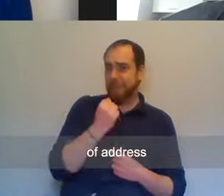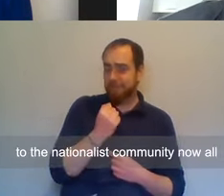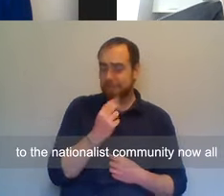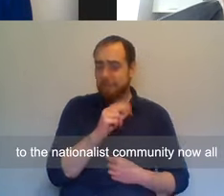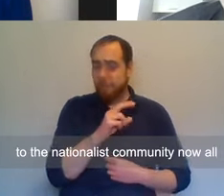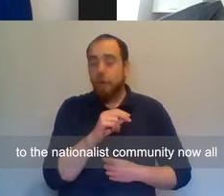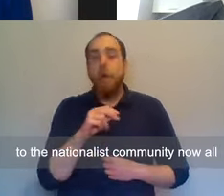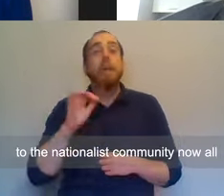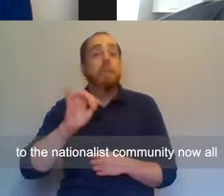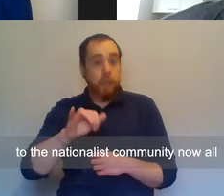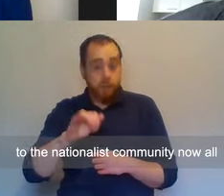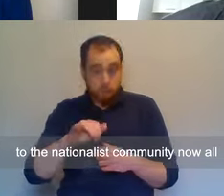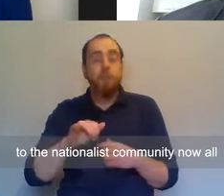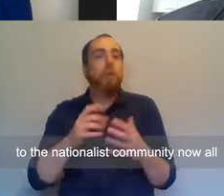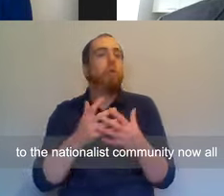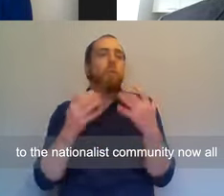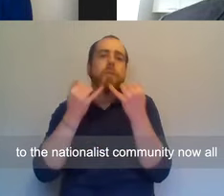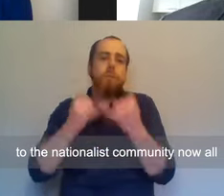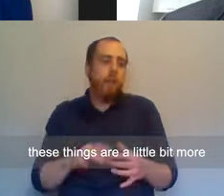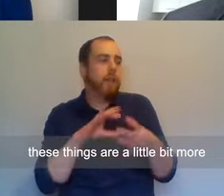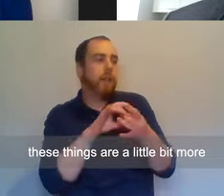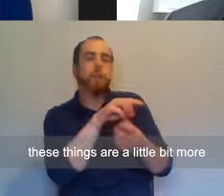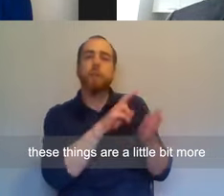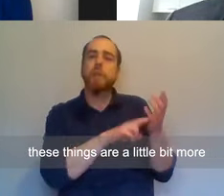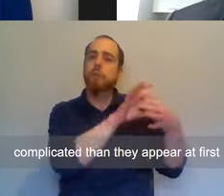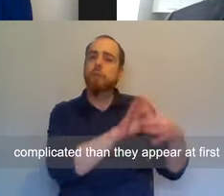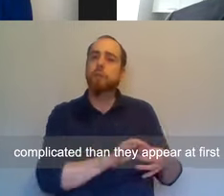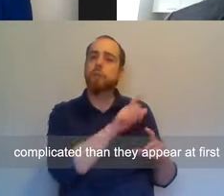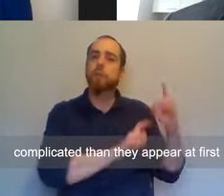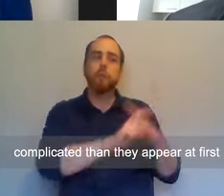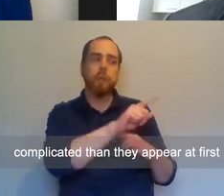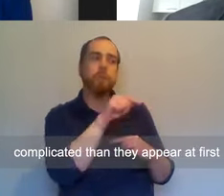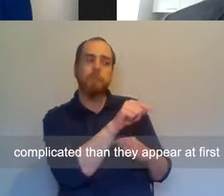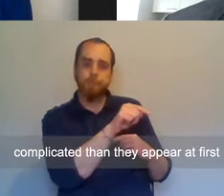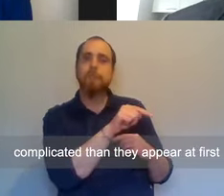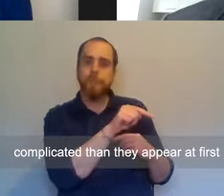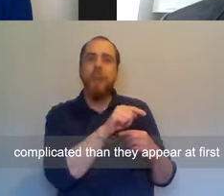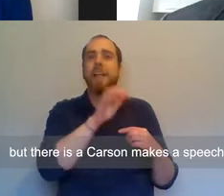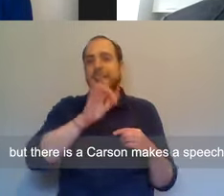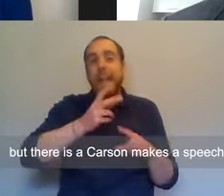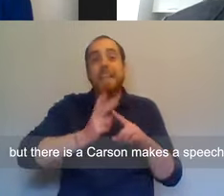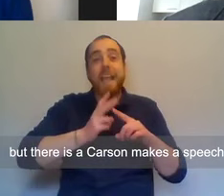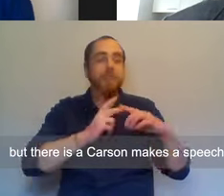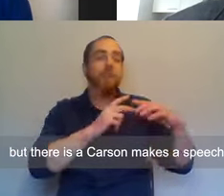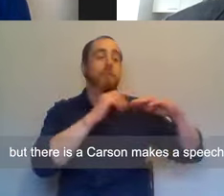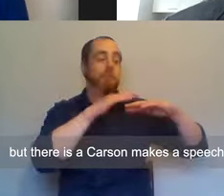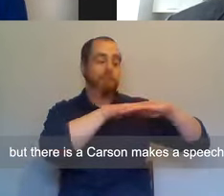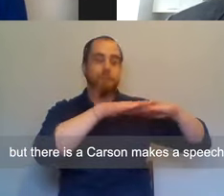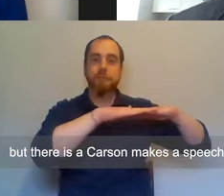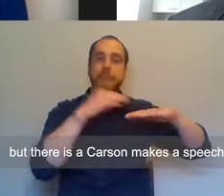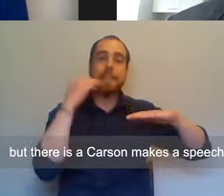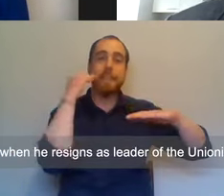to the nationalist community. Now, all these things are a little bit more complicated than they appear at first. But there is a,